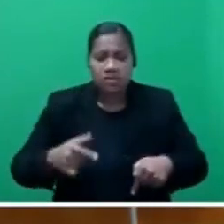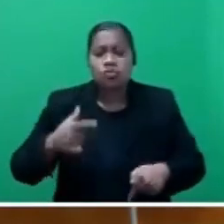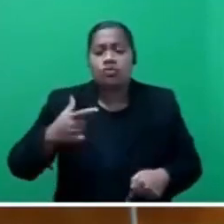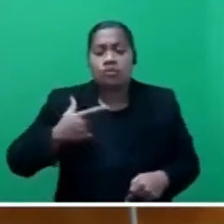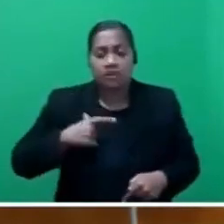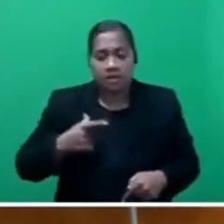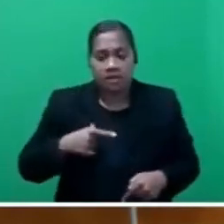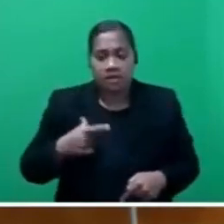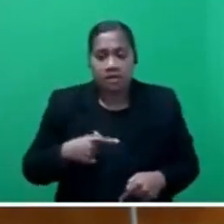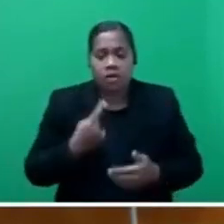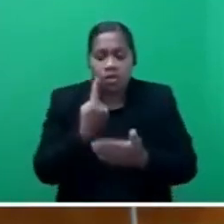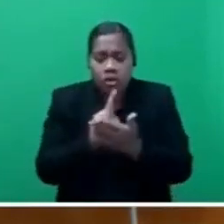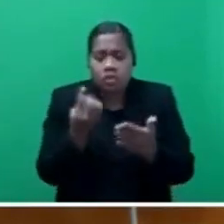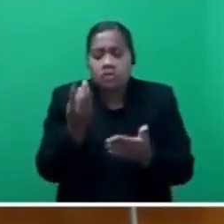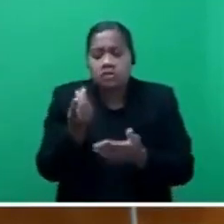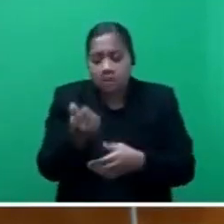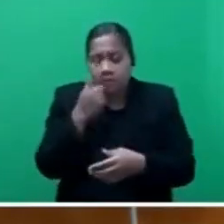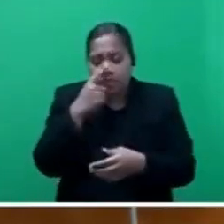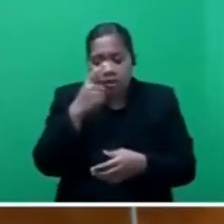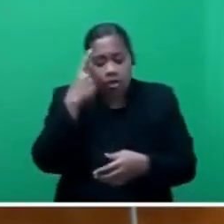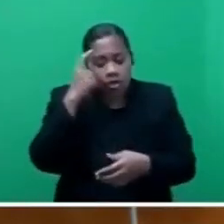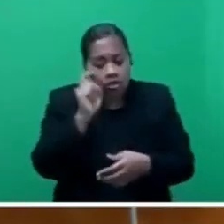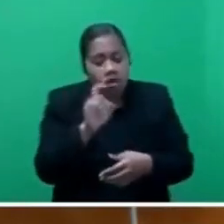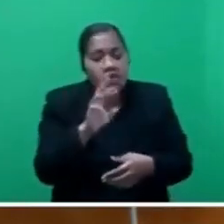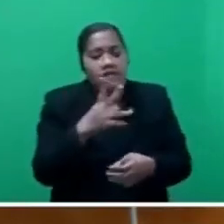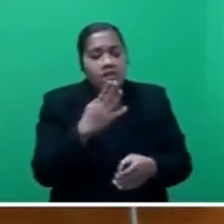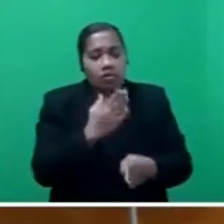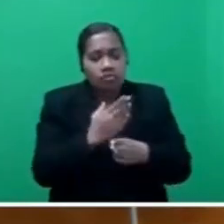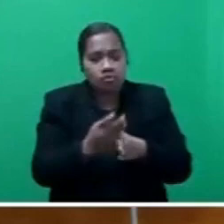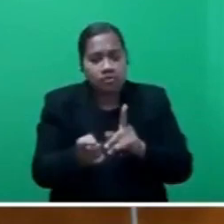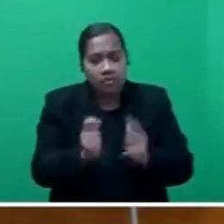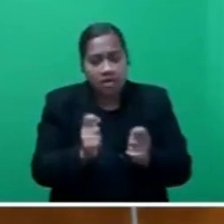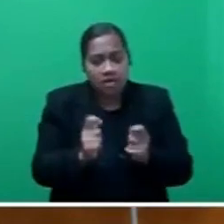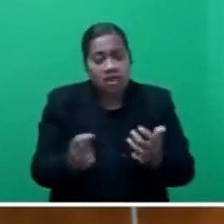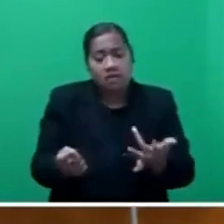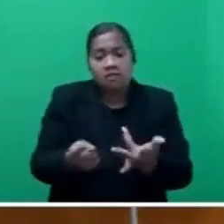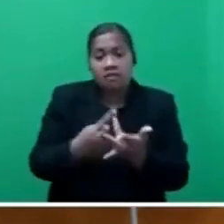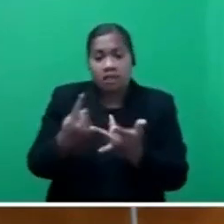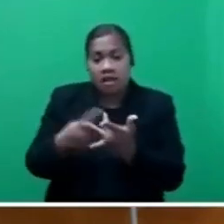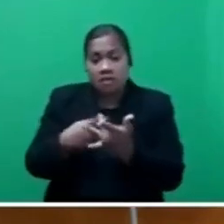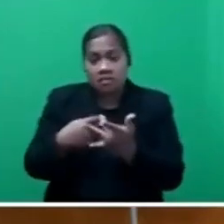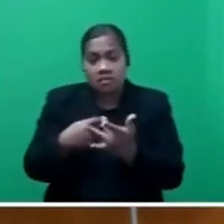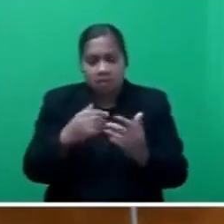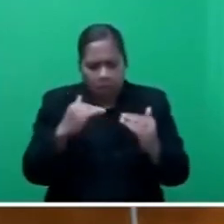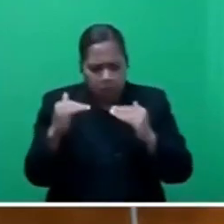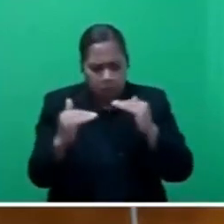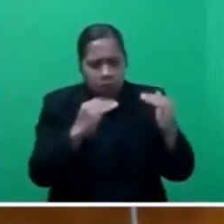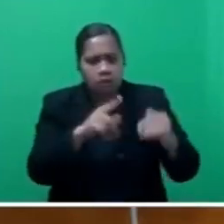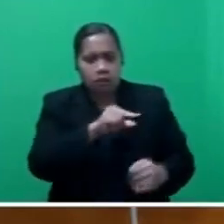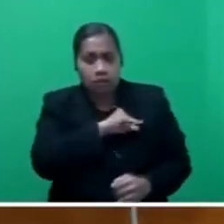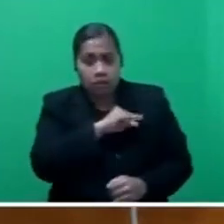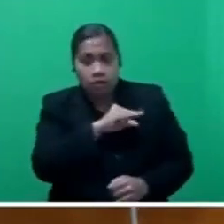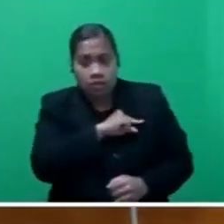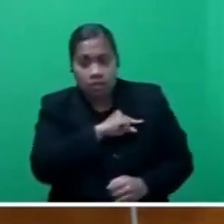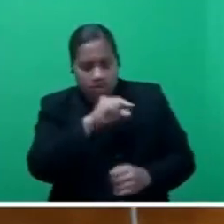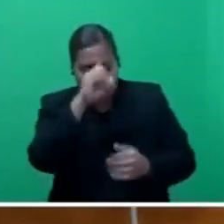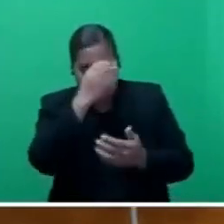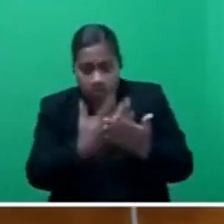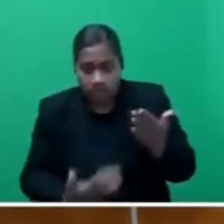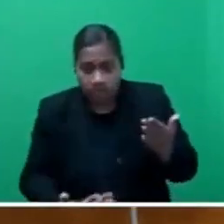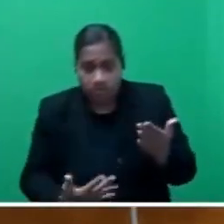only some people have been called for job tests, while others with equally impressive qualification and experience